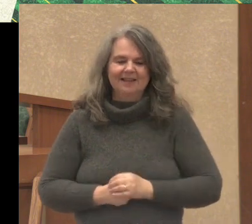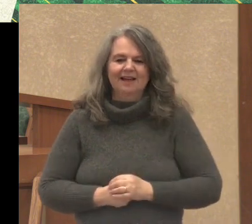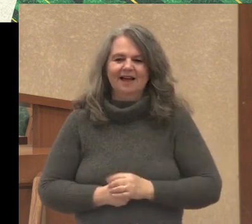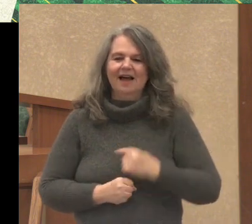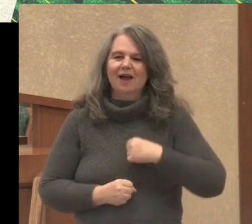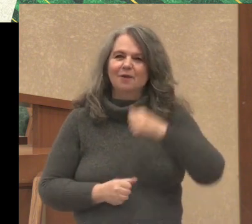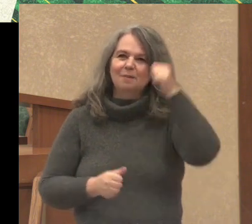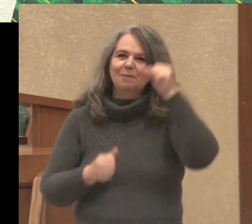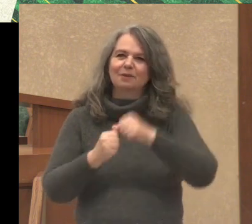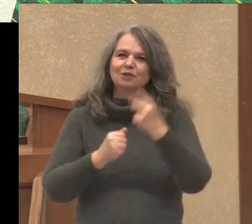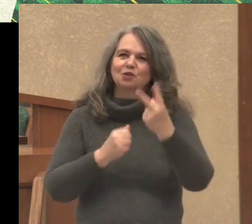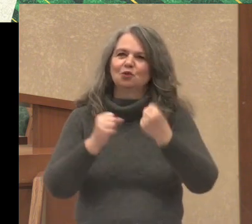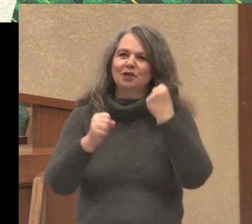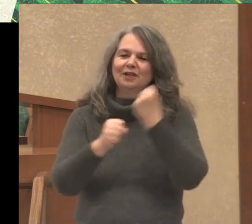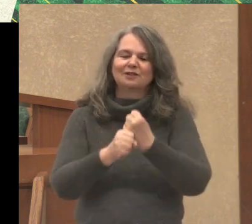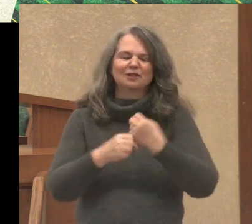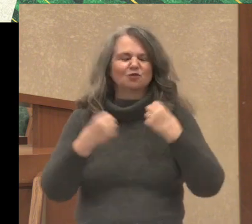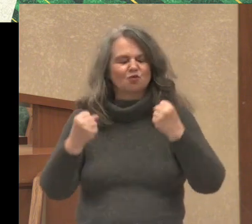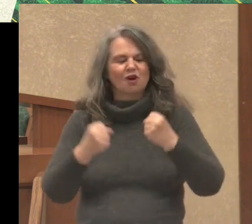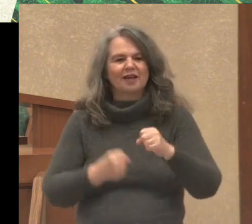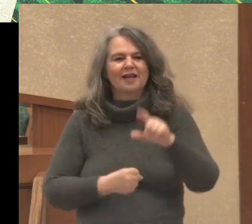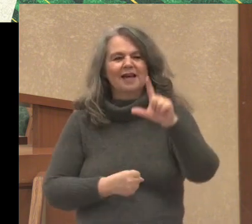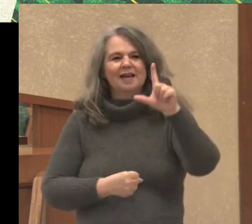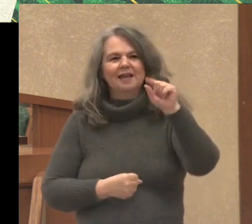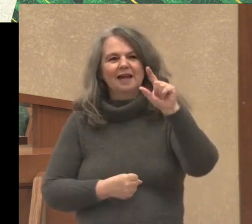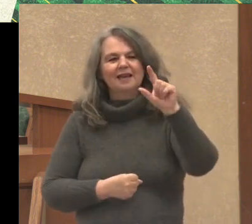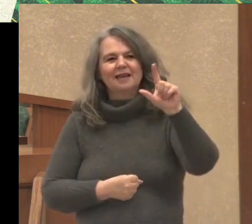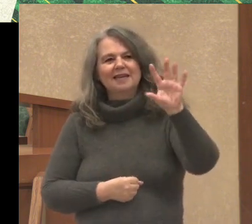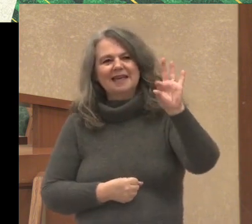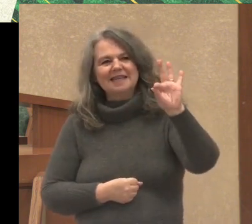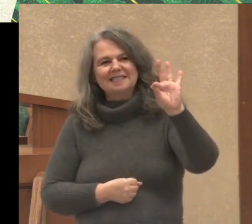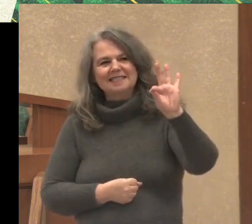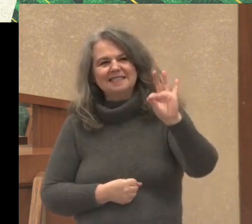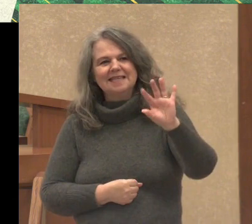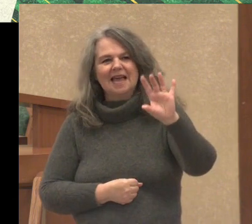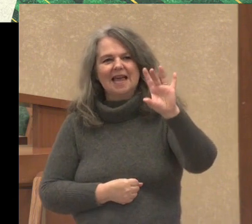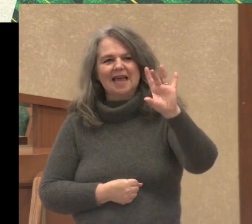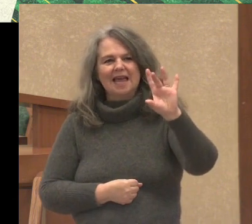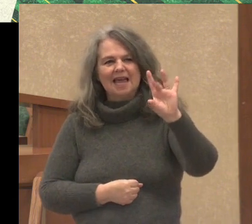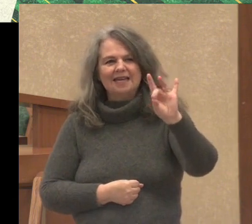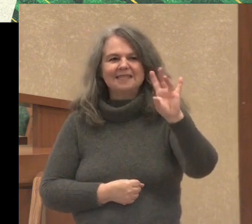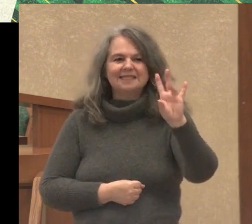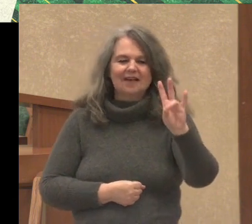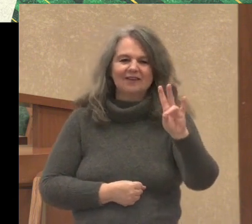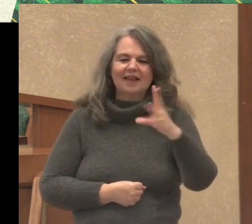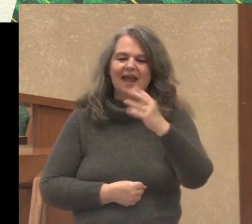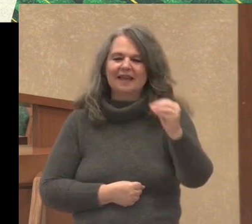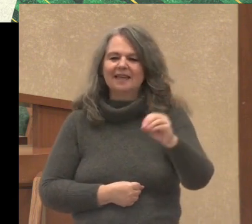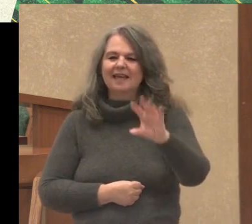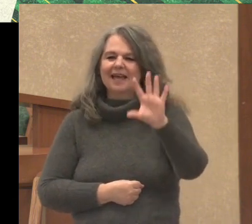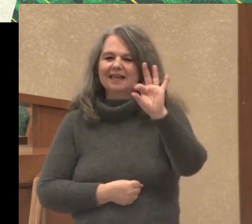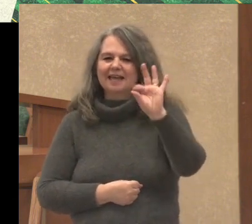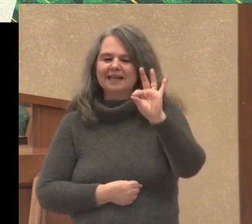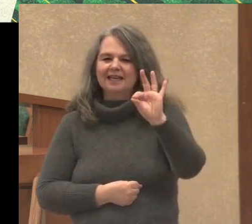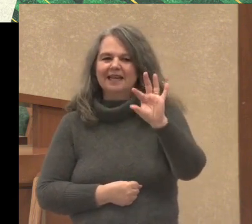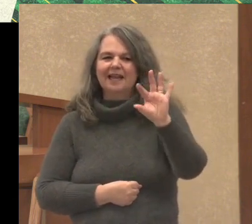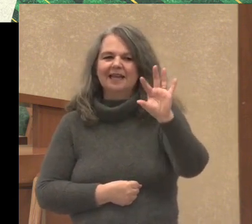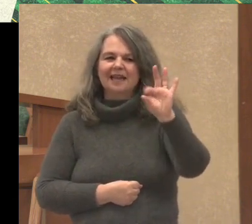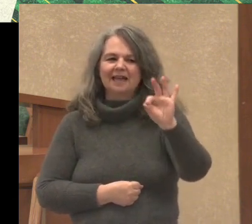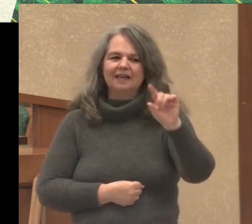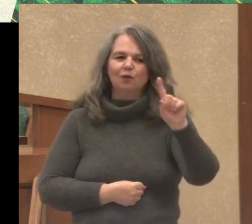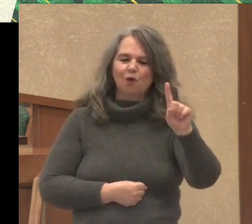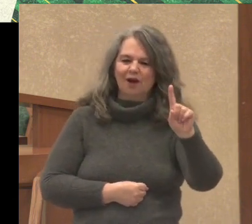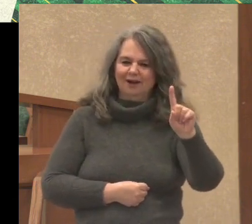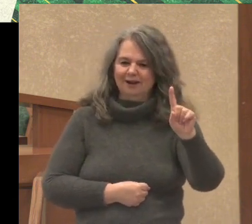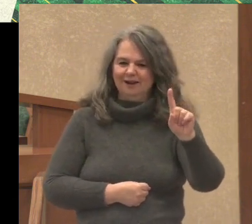years, 1987 and 1991, where against all odds, the Twins not